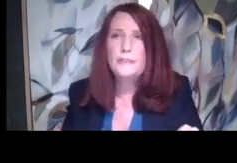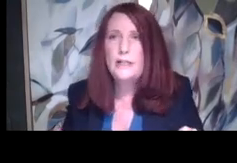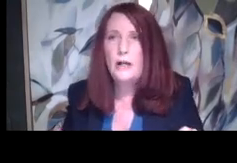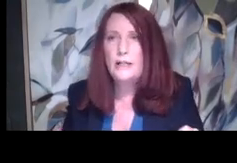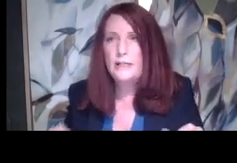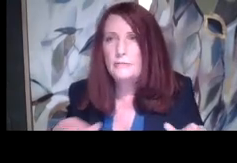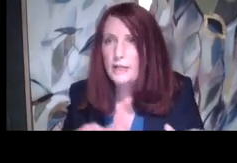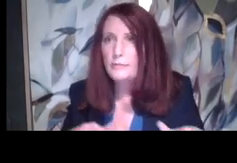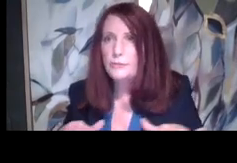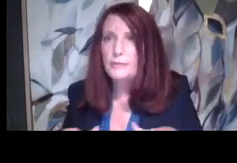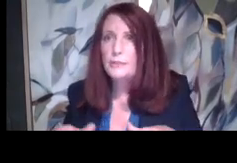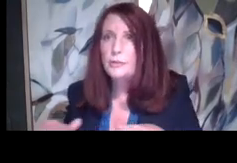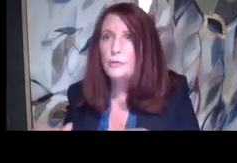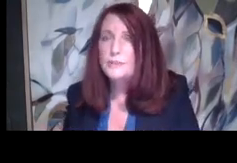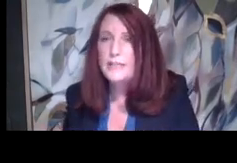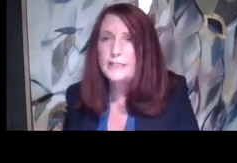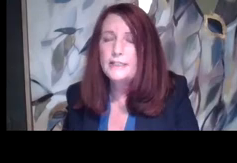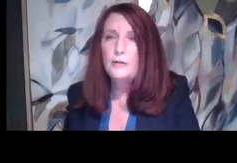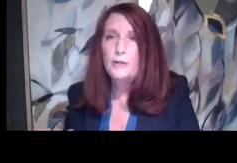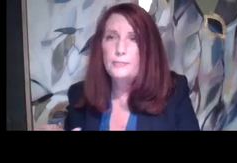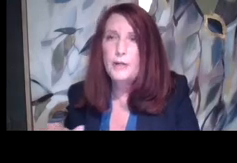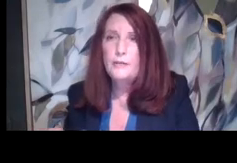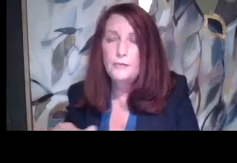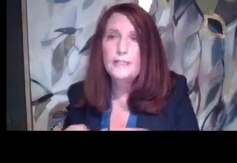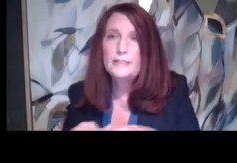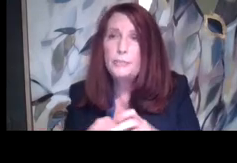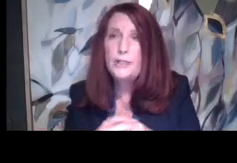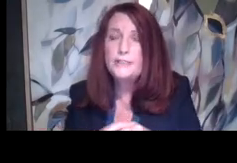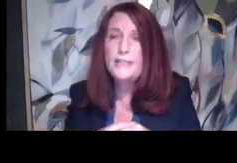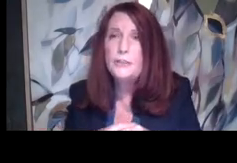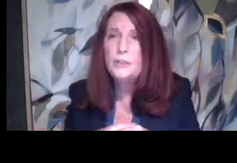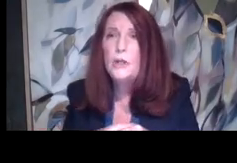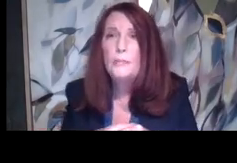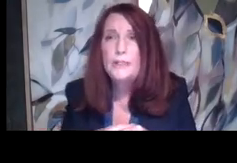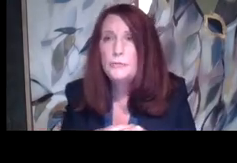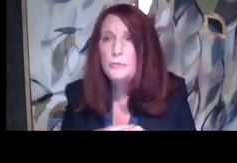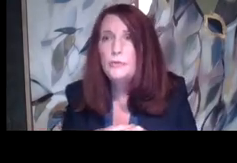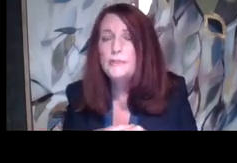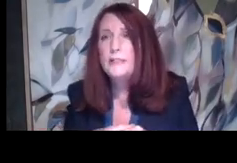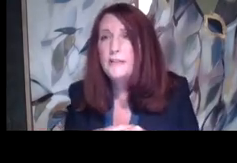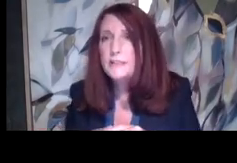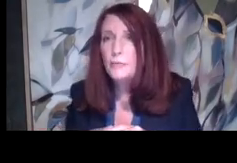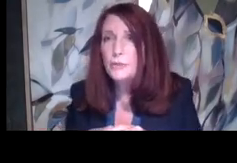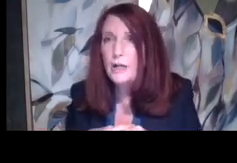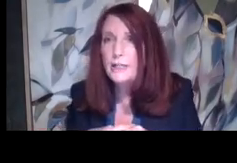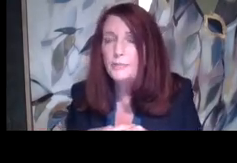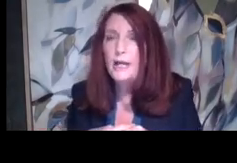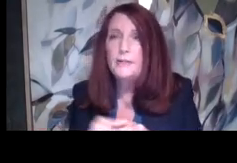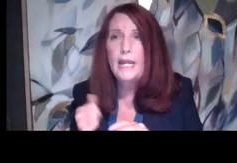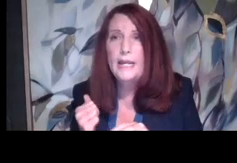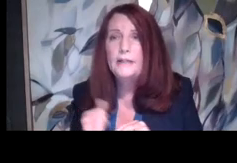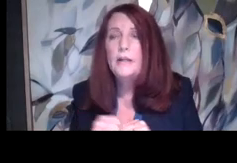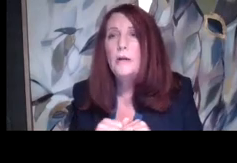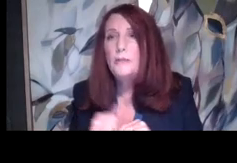we're focusing on elementary, middle school, secondary, uh, for this presentation. But these rules and the things that we're talking